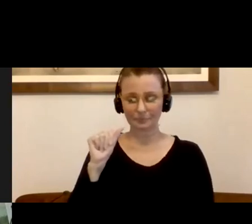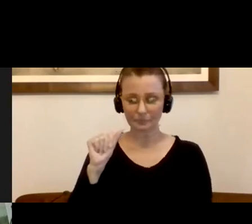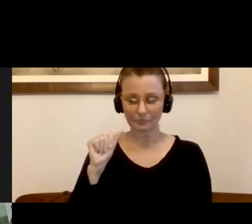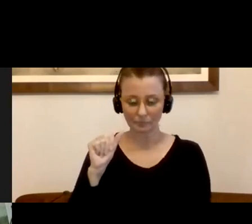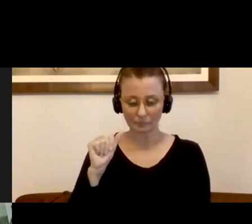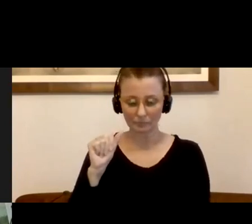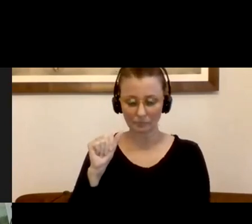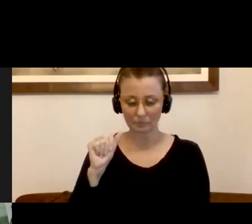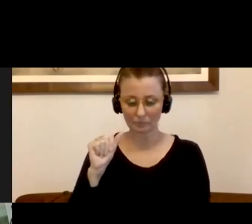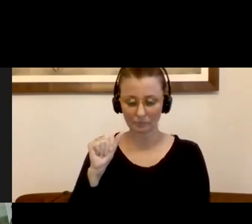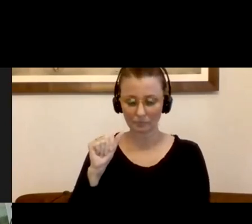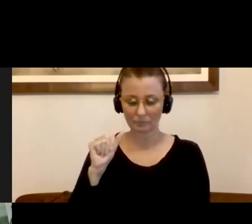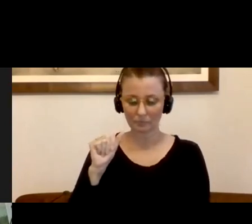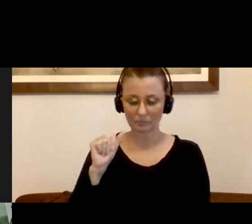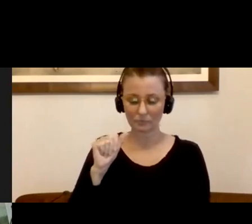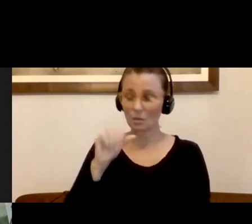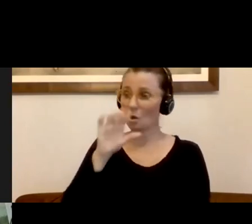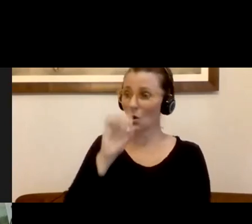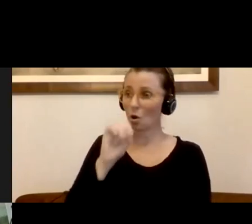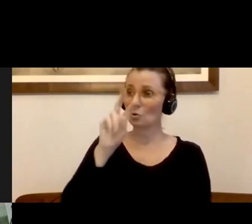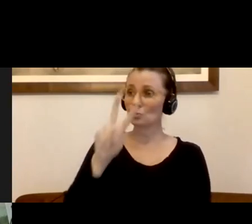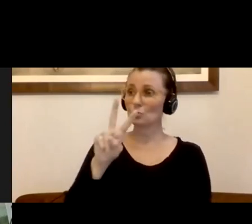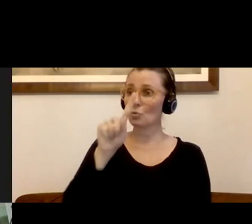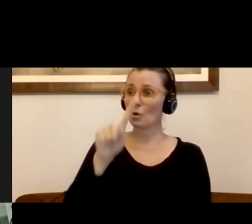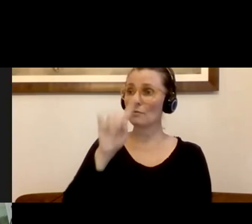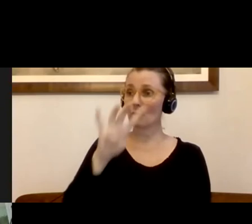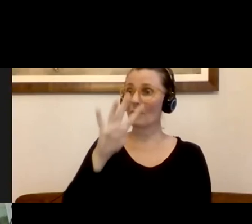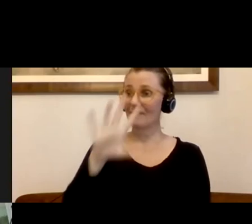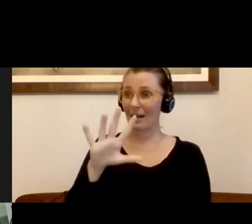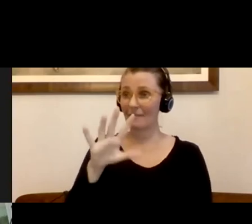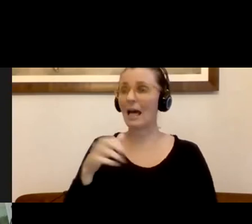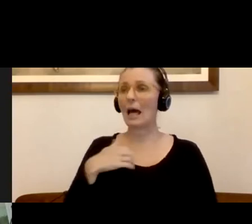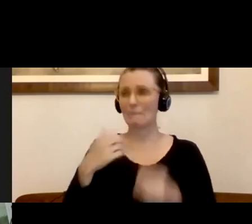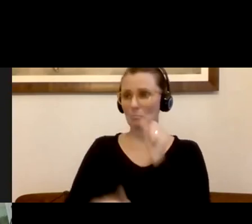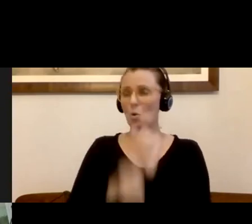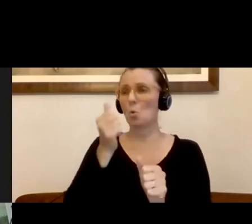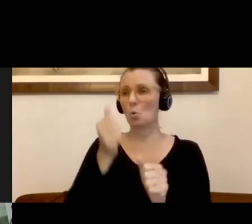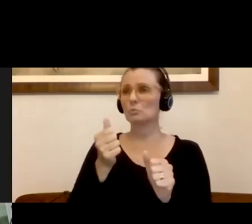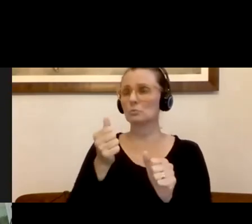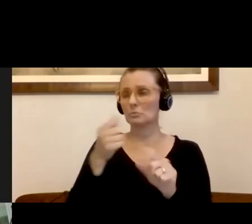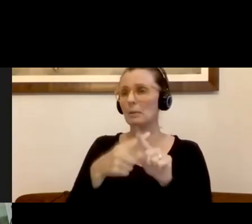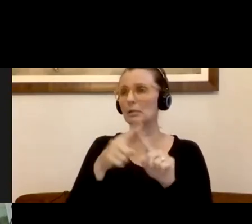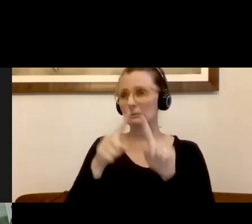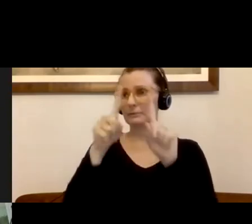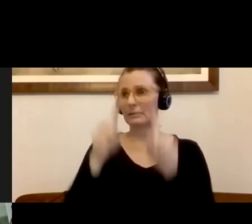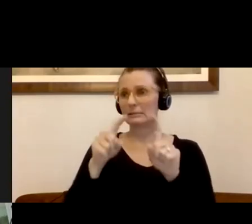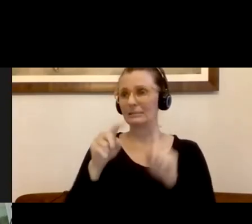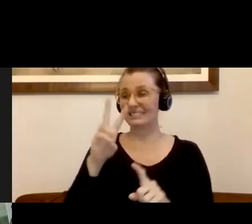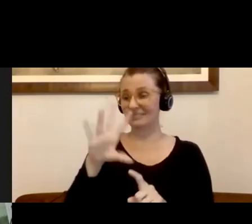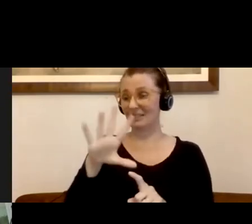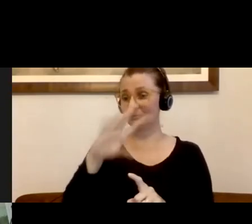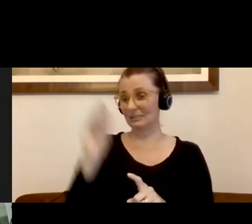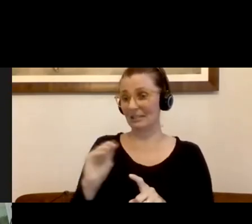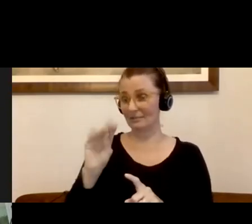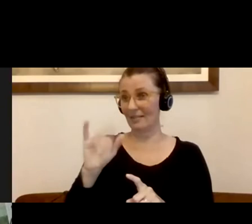the 02145 neighborhood with about 60% of the positive rates down there. In